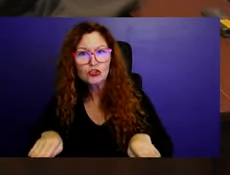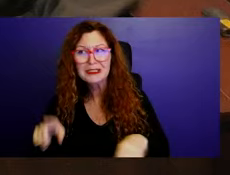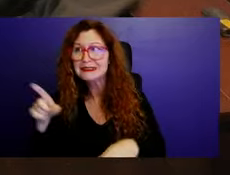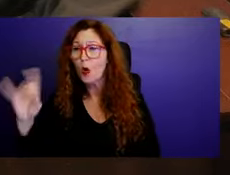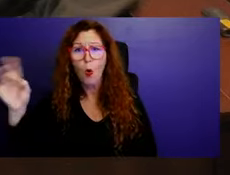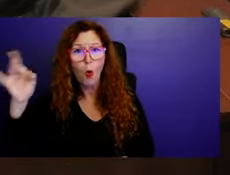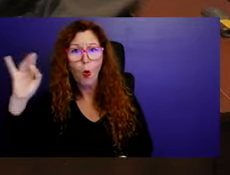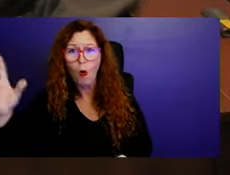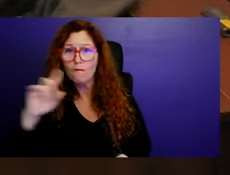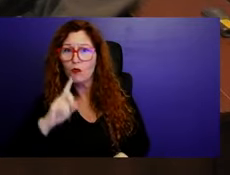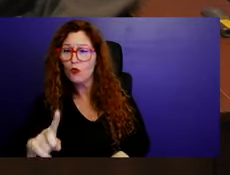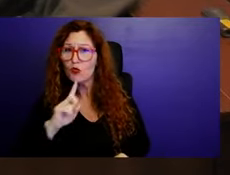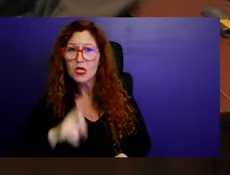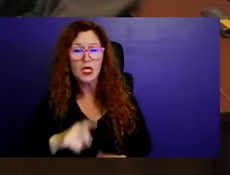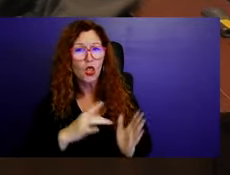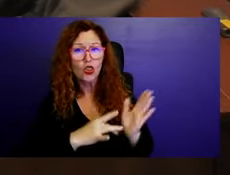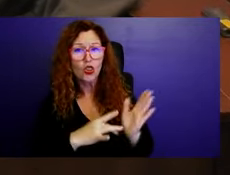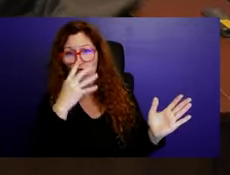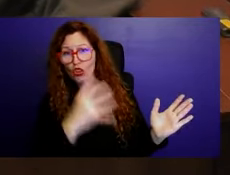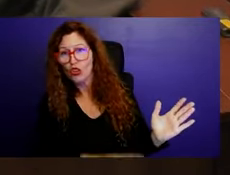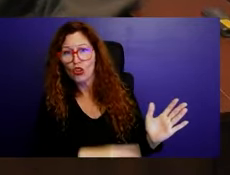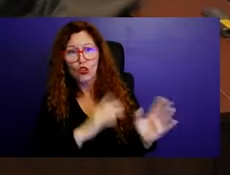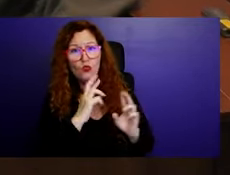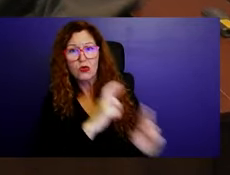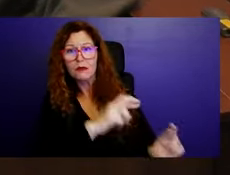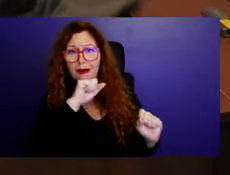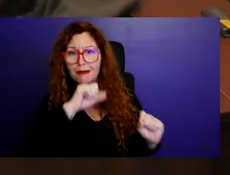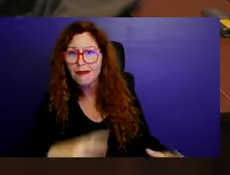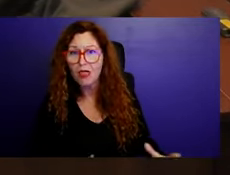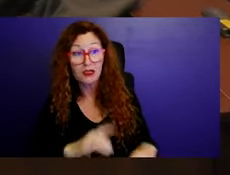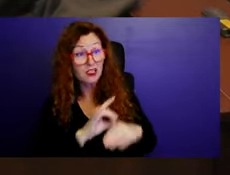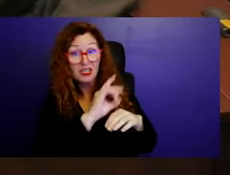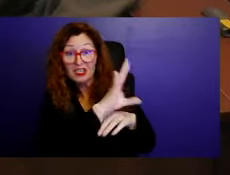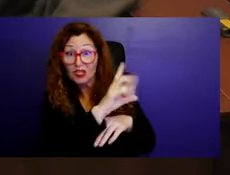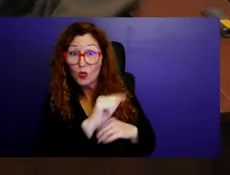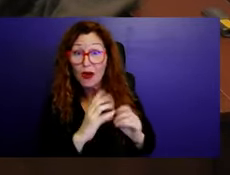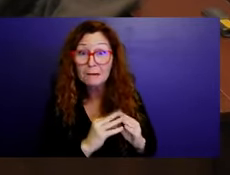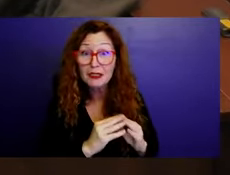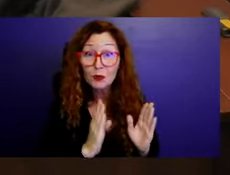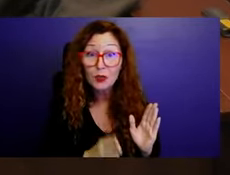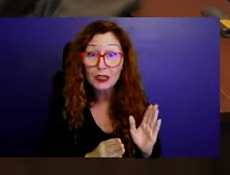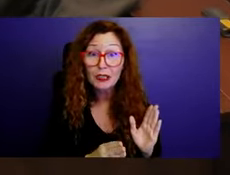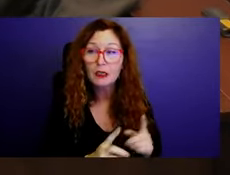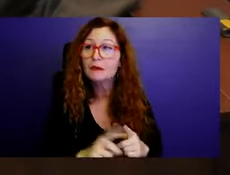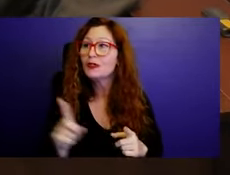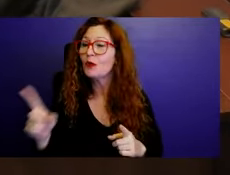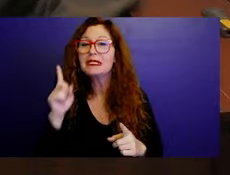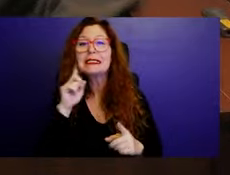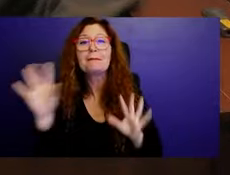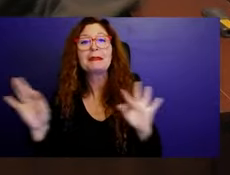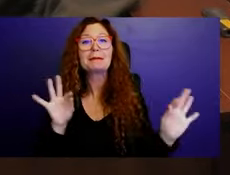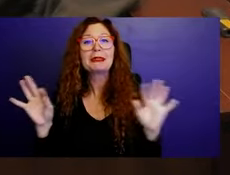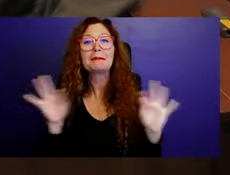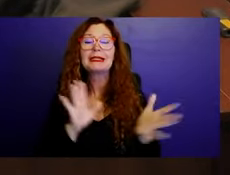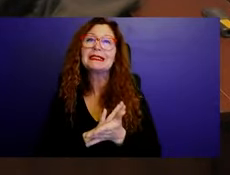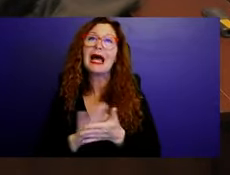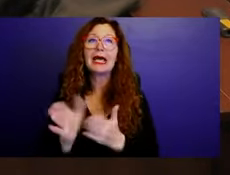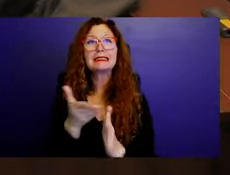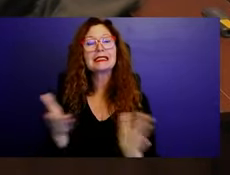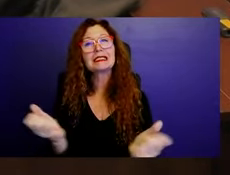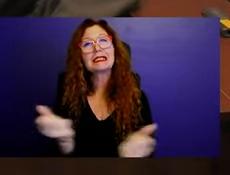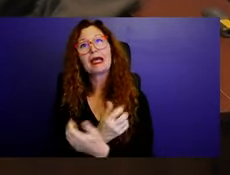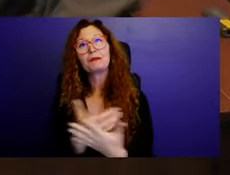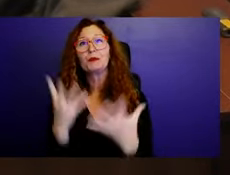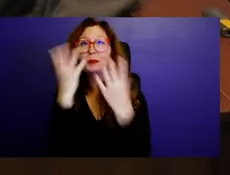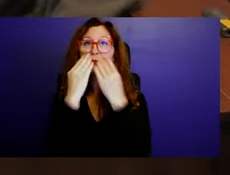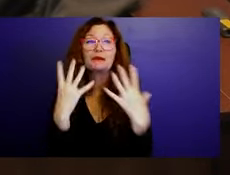speak. It is horrific. But don't just continue to hear niceties. Go check these things out for yourself. It's your due diligence as